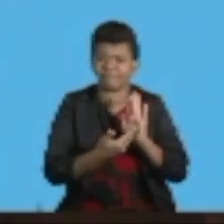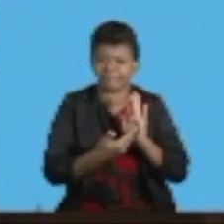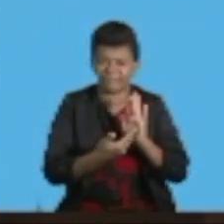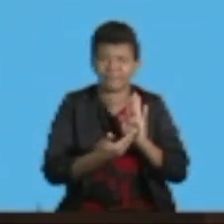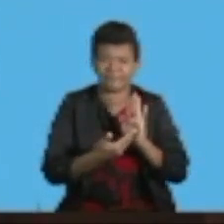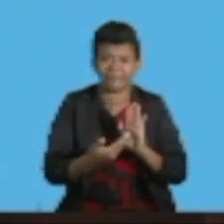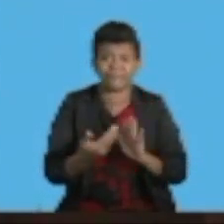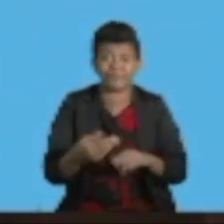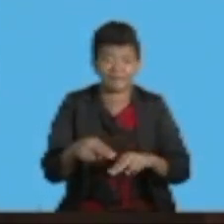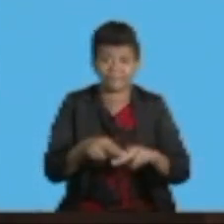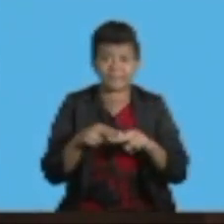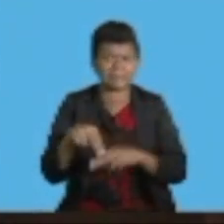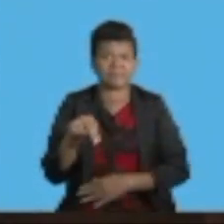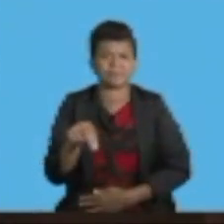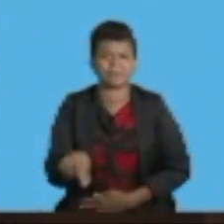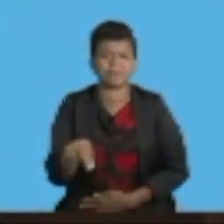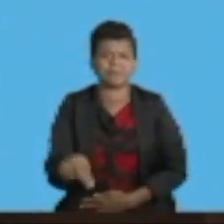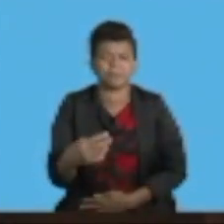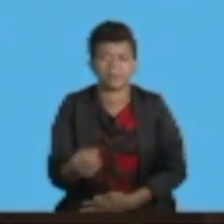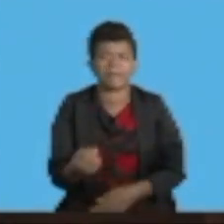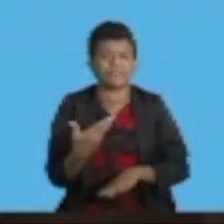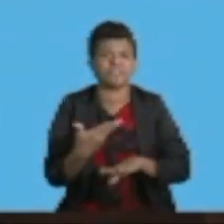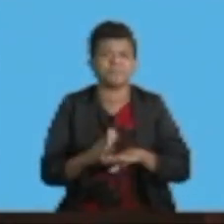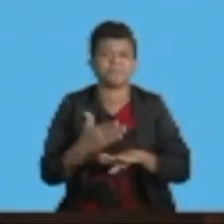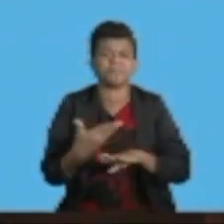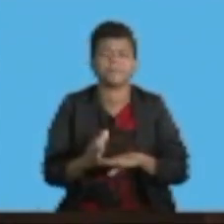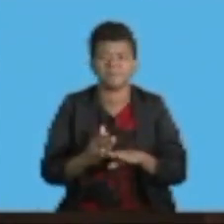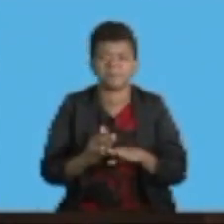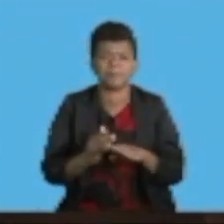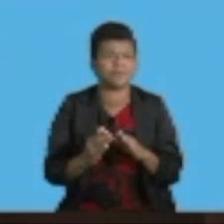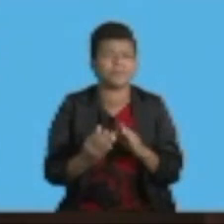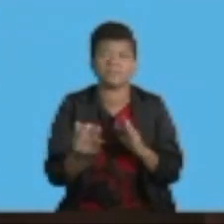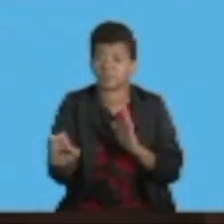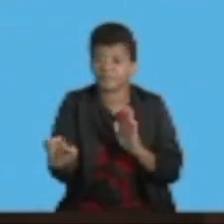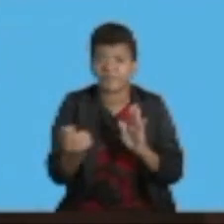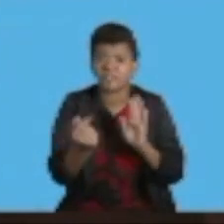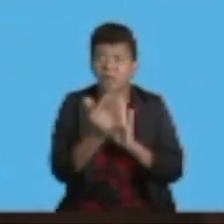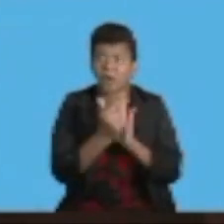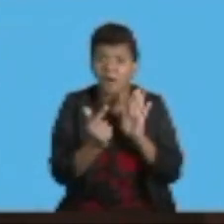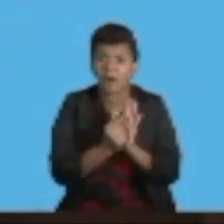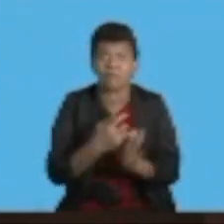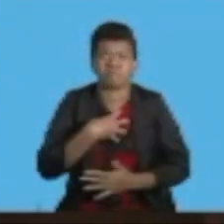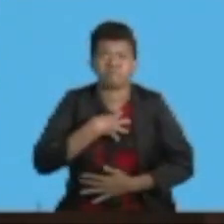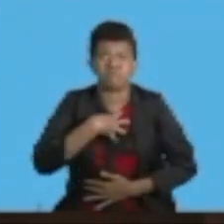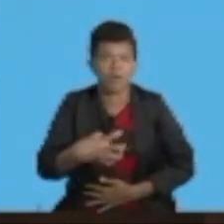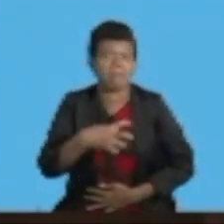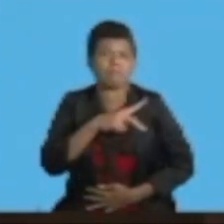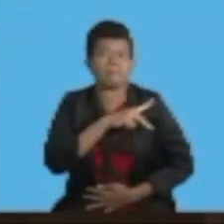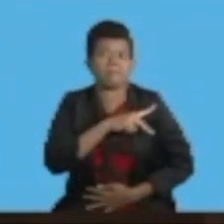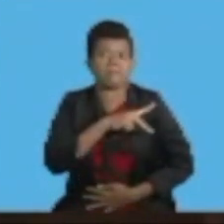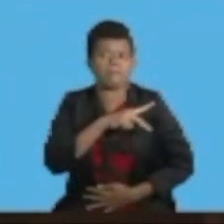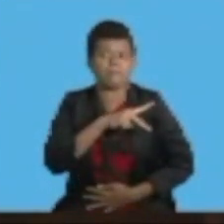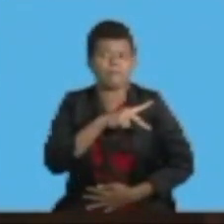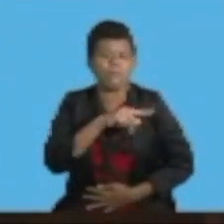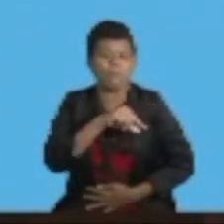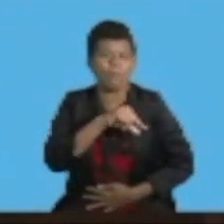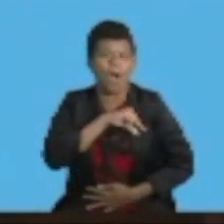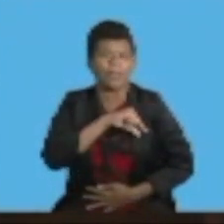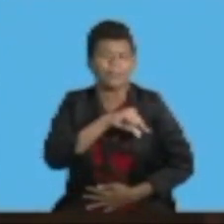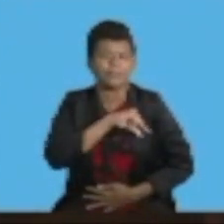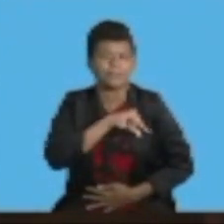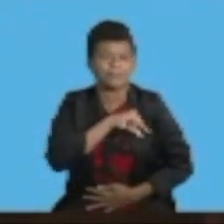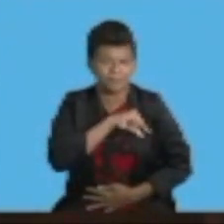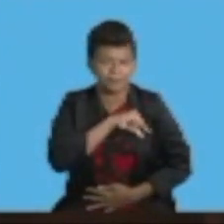modern and comprehensive investment law so that we can attract quality domestic and foreign investments.